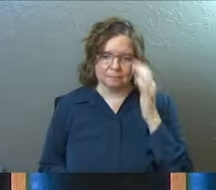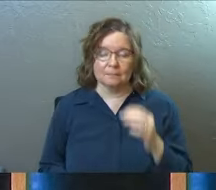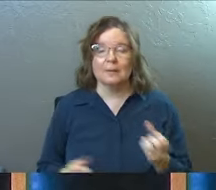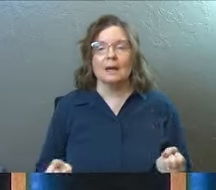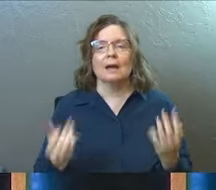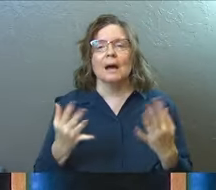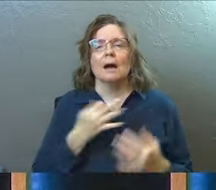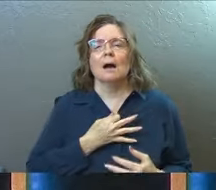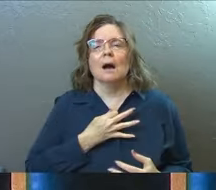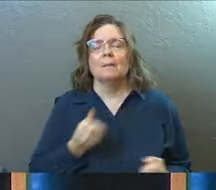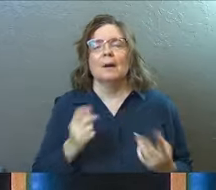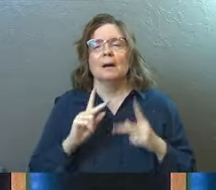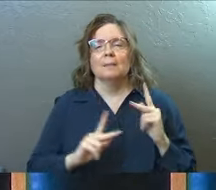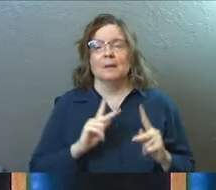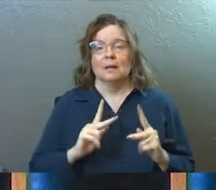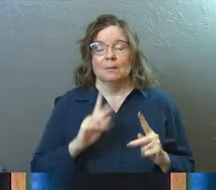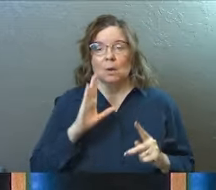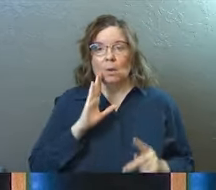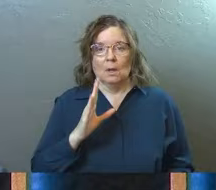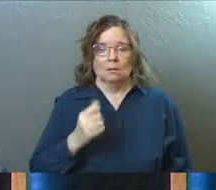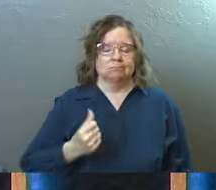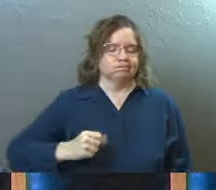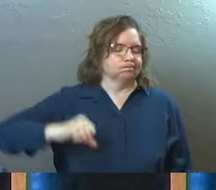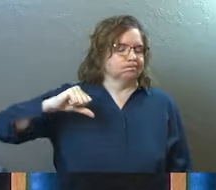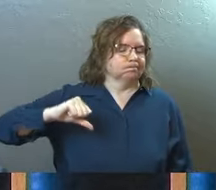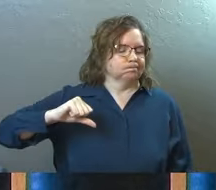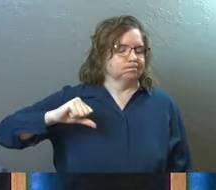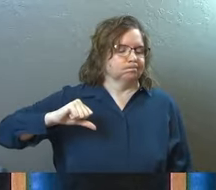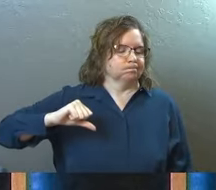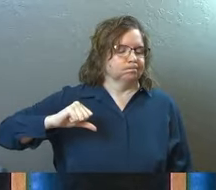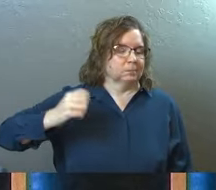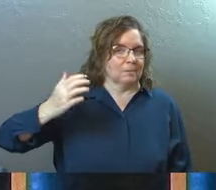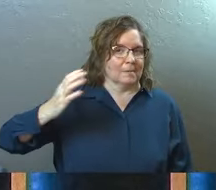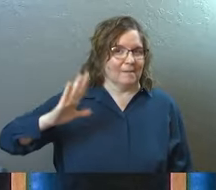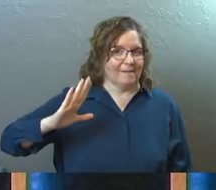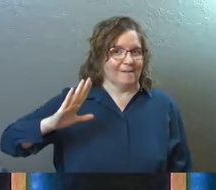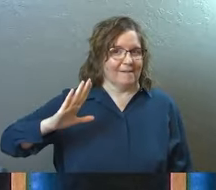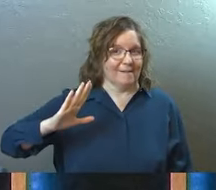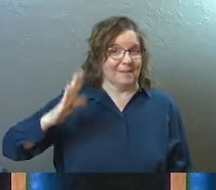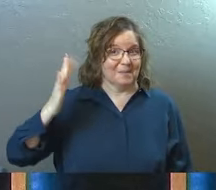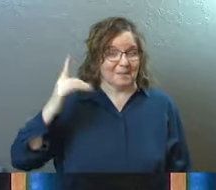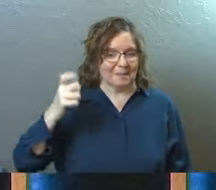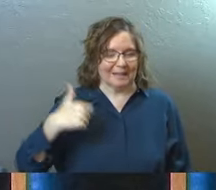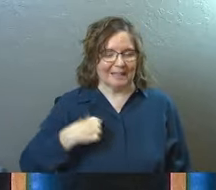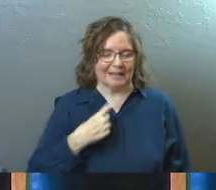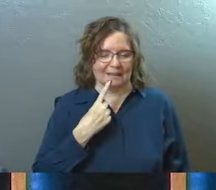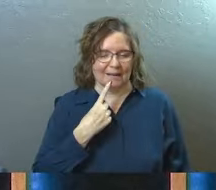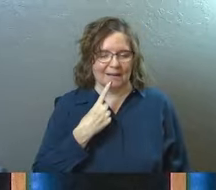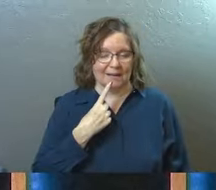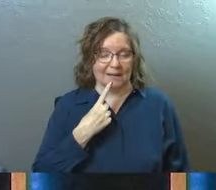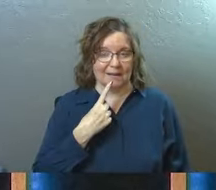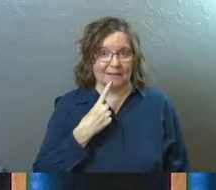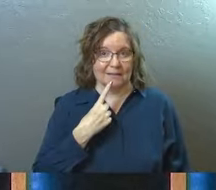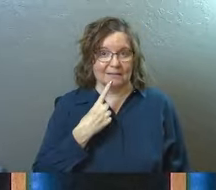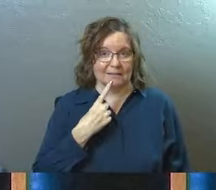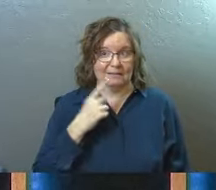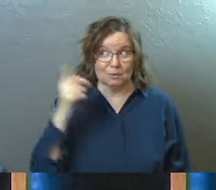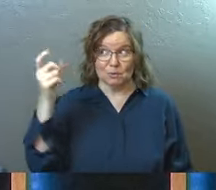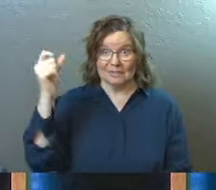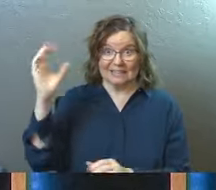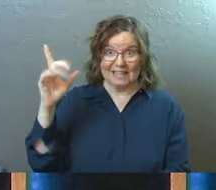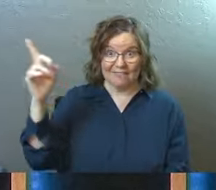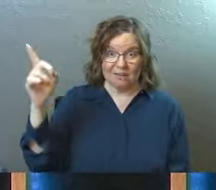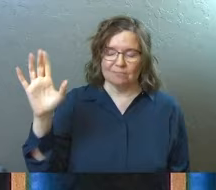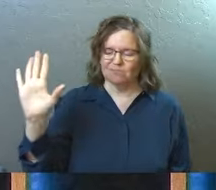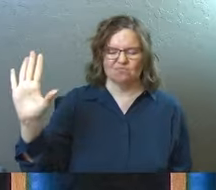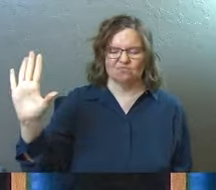How many people will reject God in this lifetime because they will say to the Savior, I